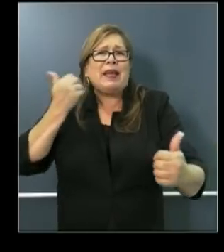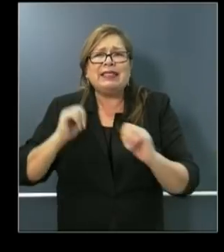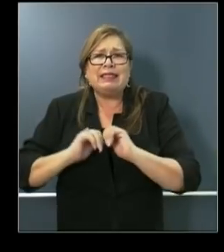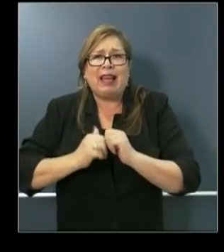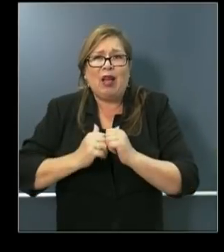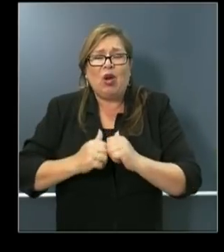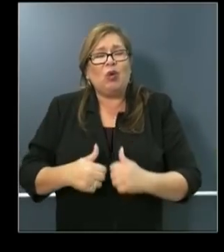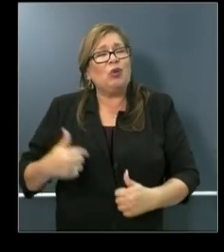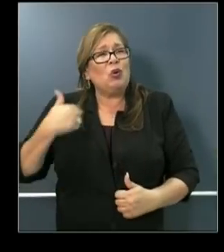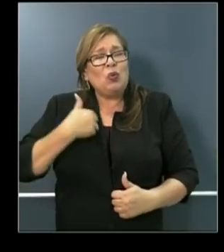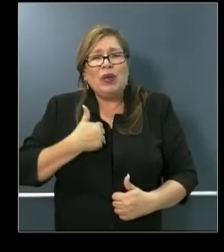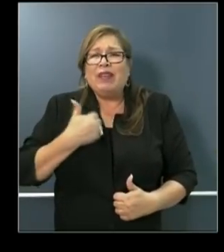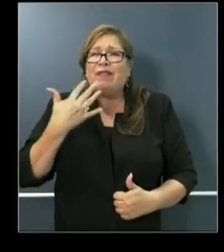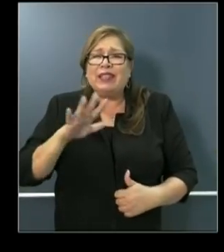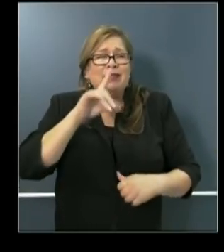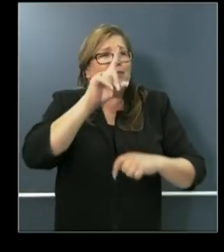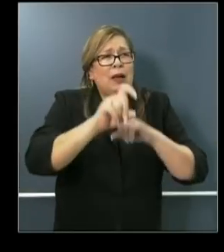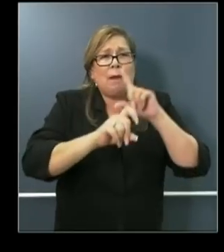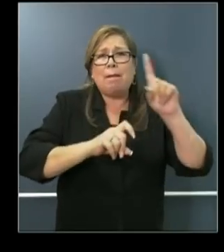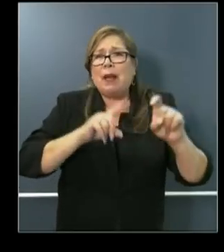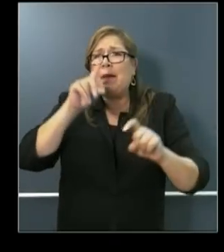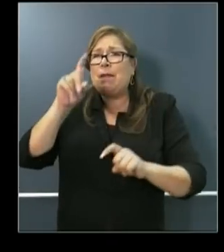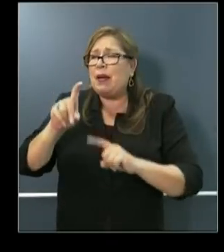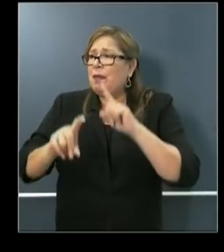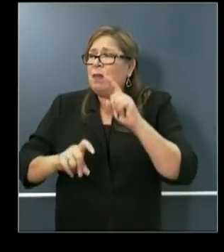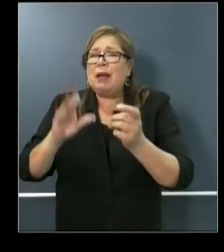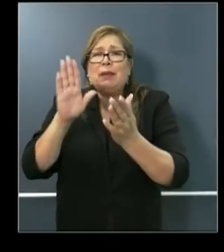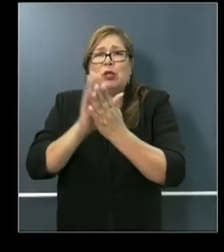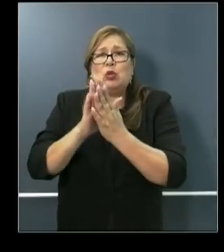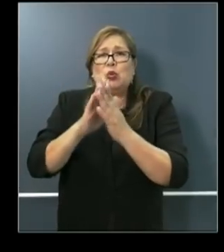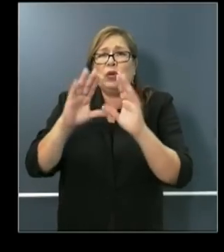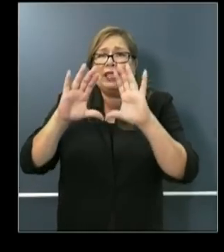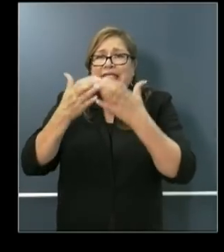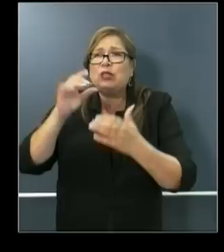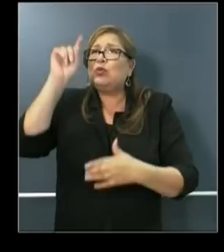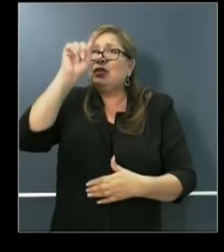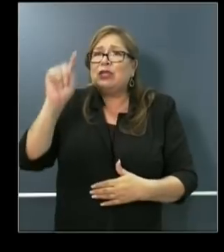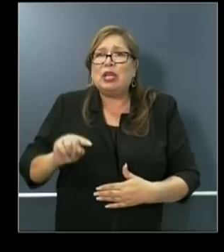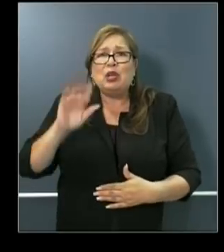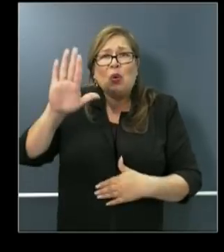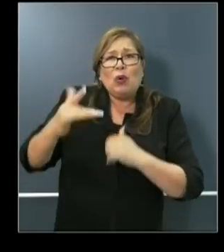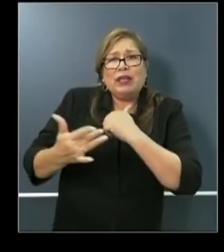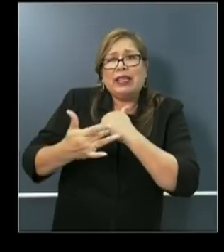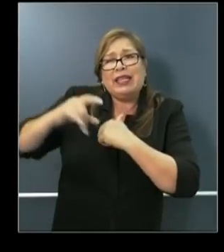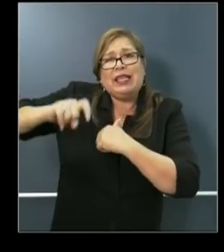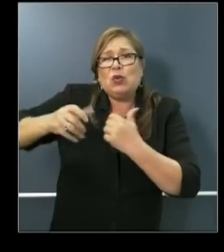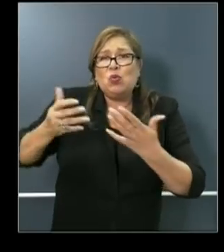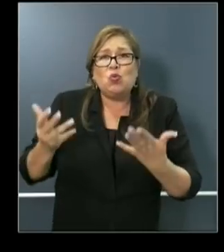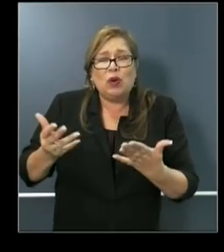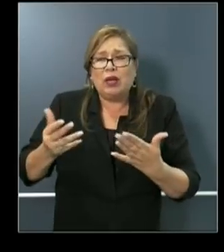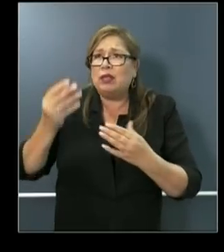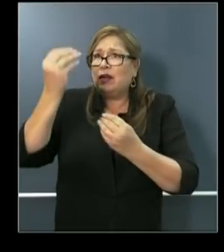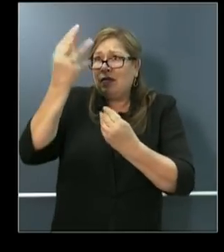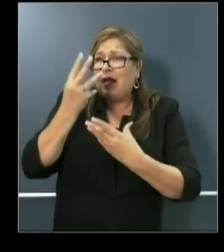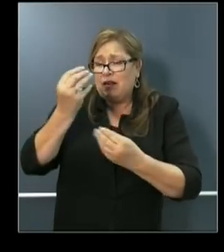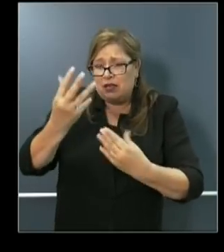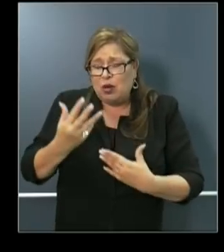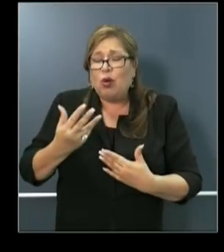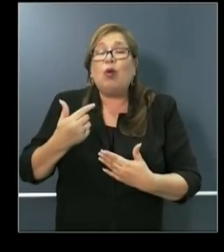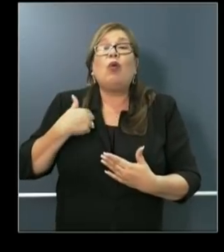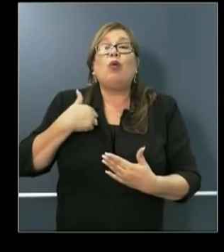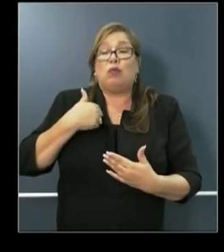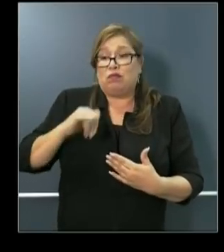surveyed just about every school district in this state to ask what your technology needs are. The California Department of Education is providing